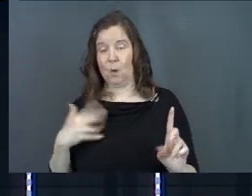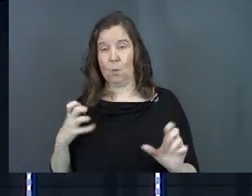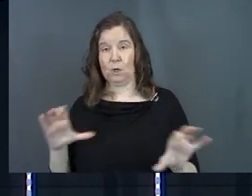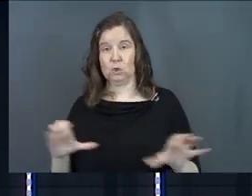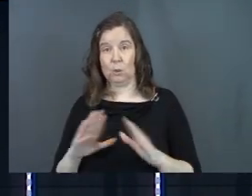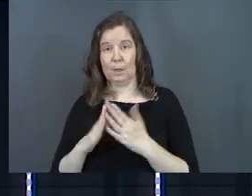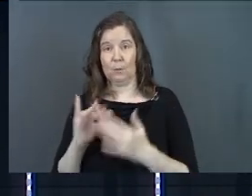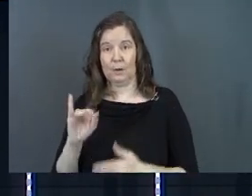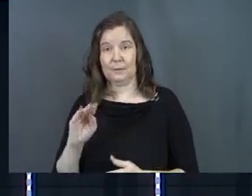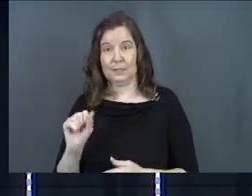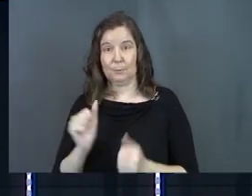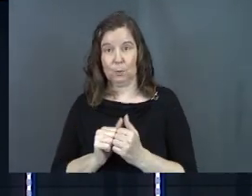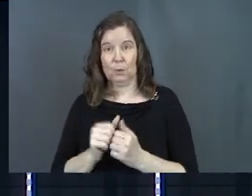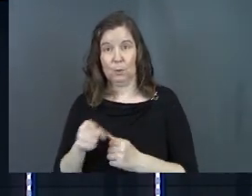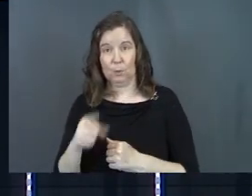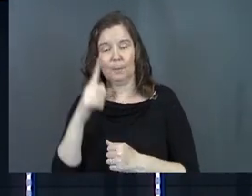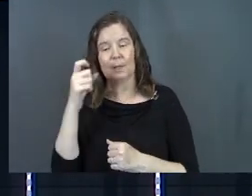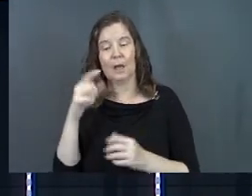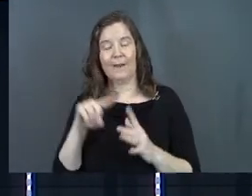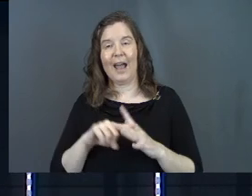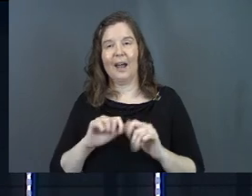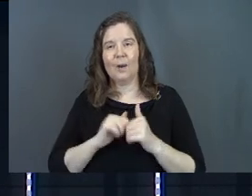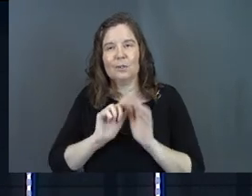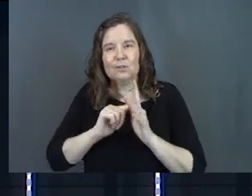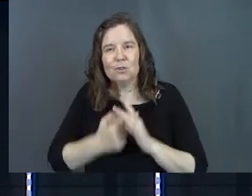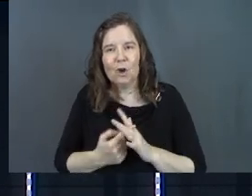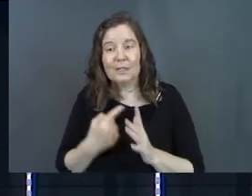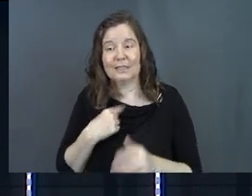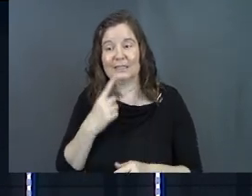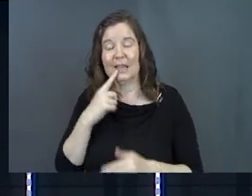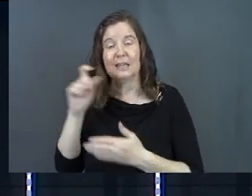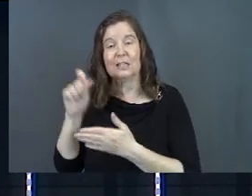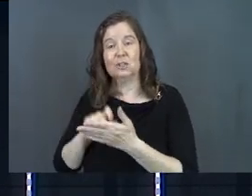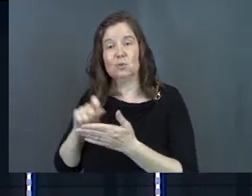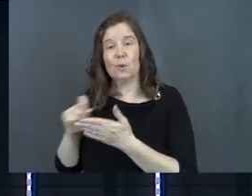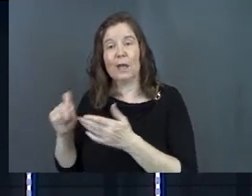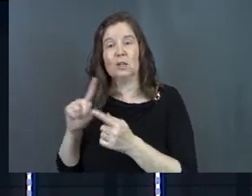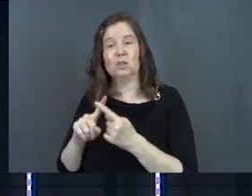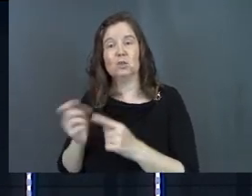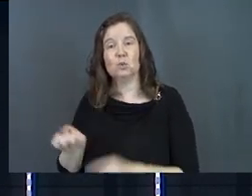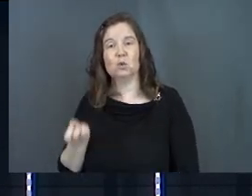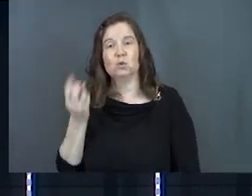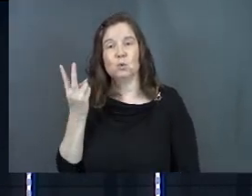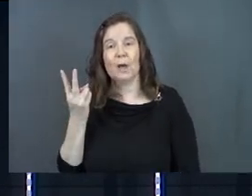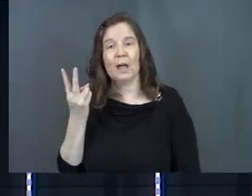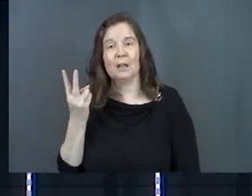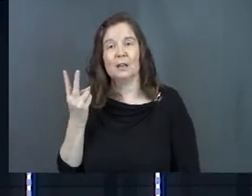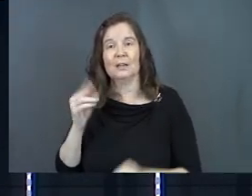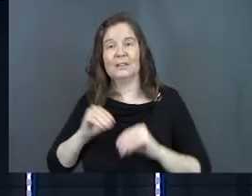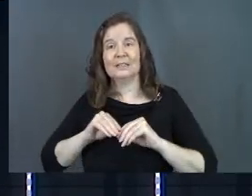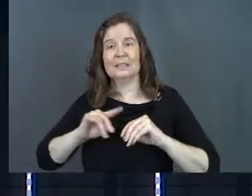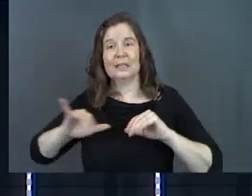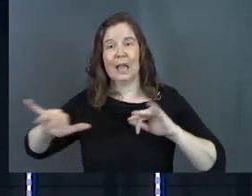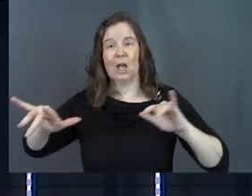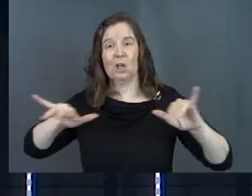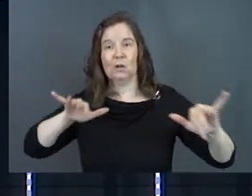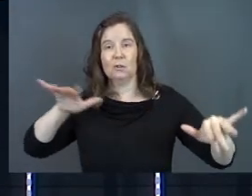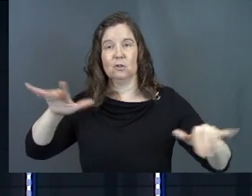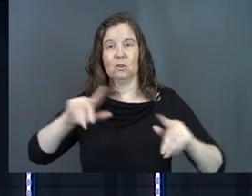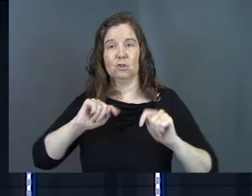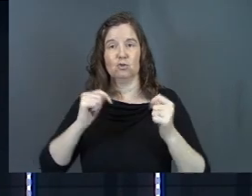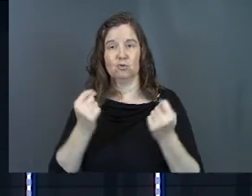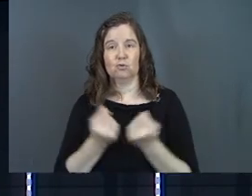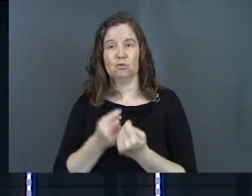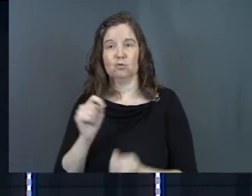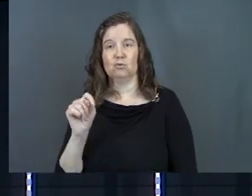of James with you is because of the way he begins the book. He says that he's writing it to the 12 scattered tribes of